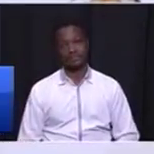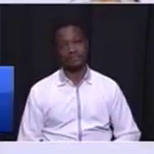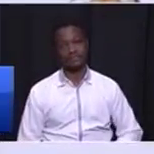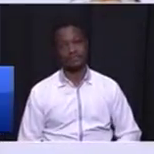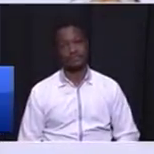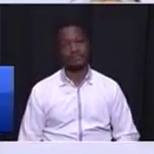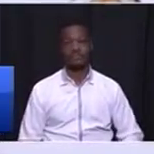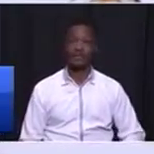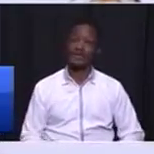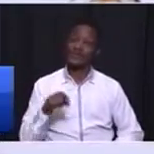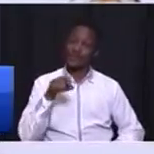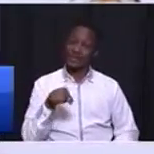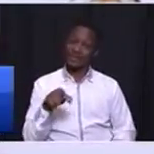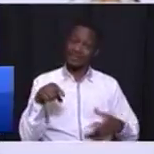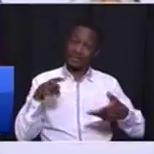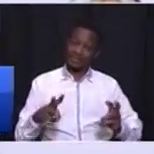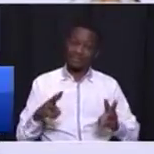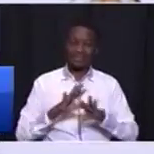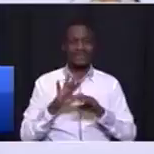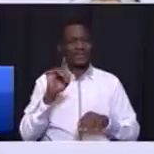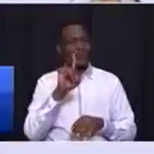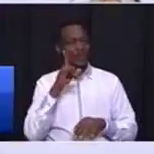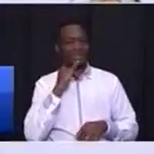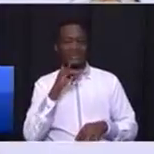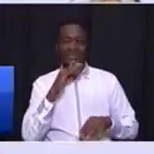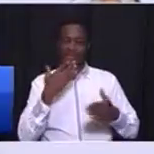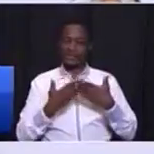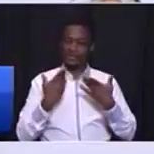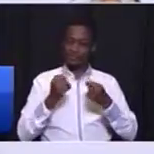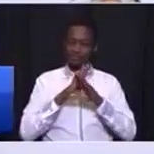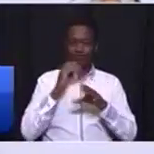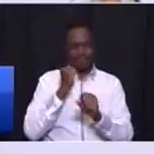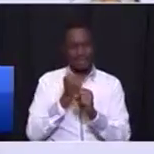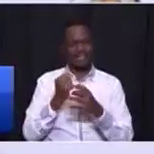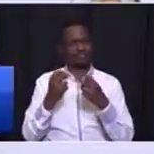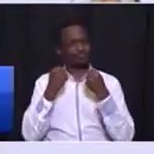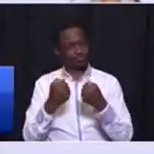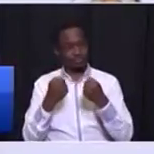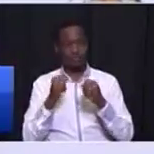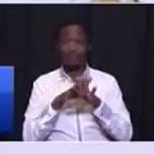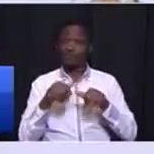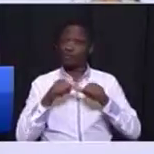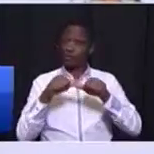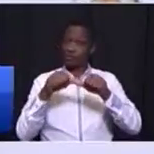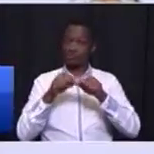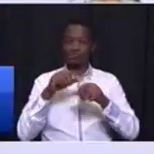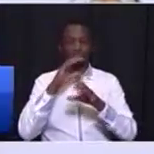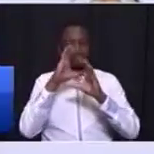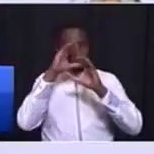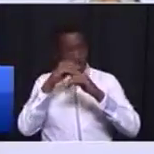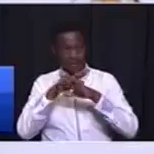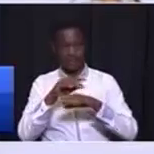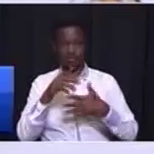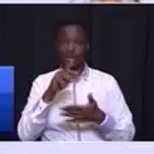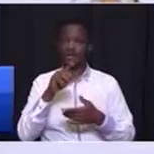So in this context, what is it we will do to intensify this? We will continue to focus on the 40